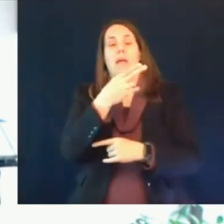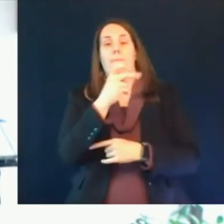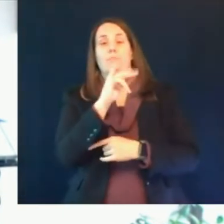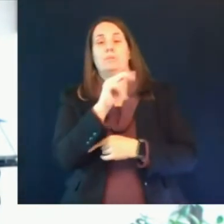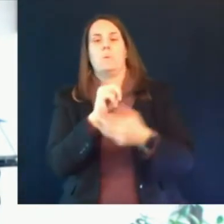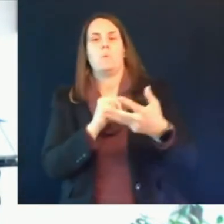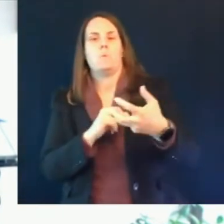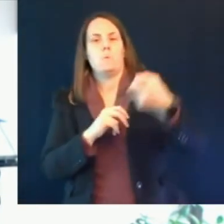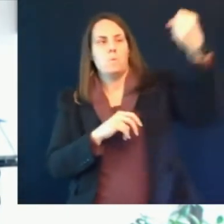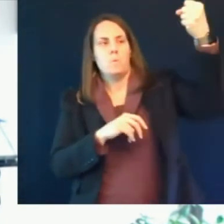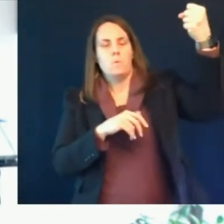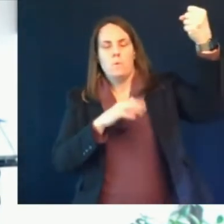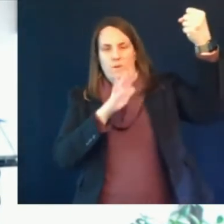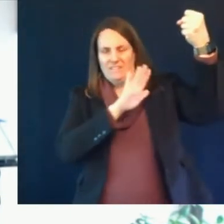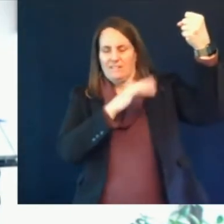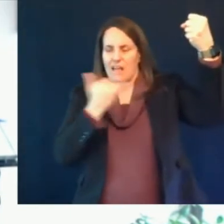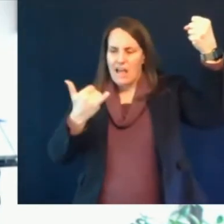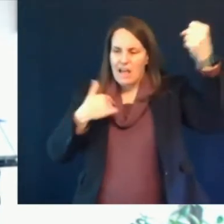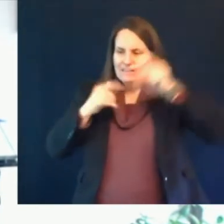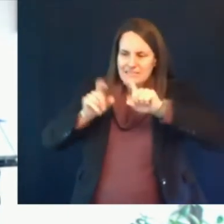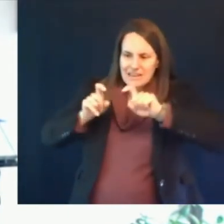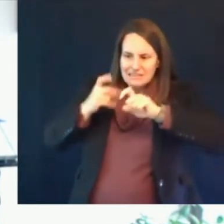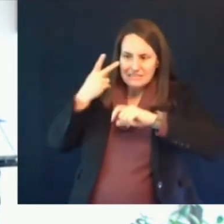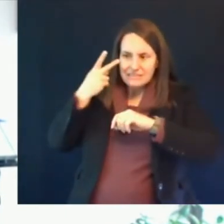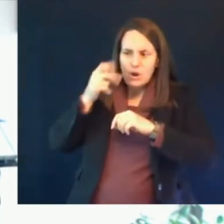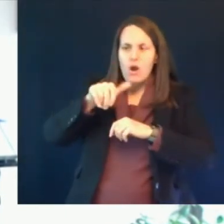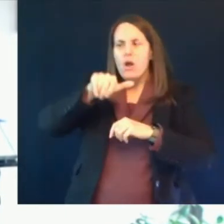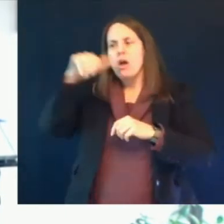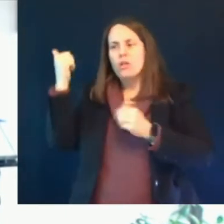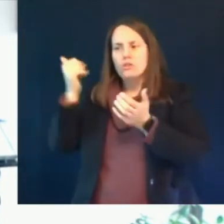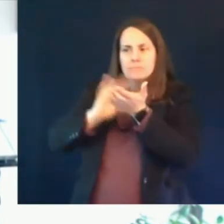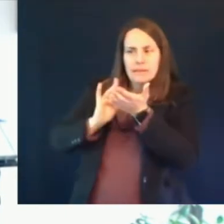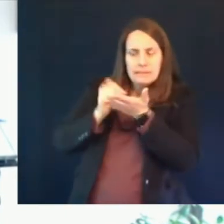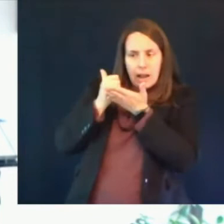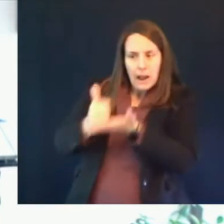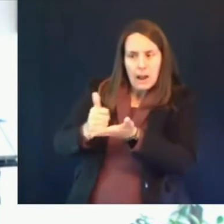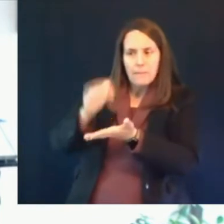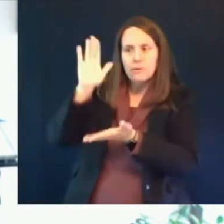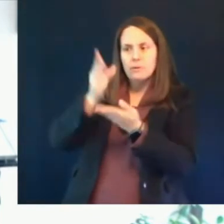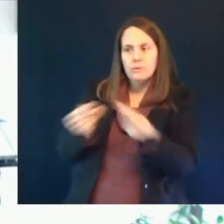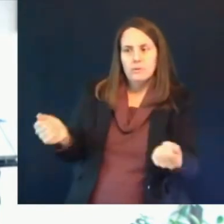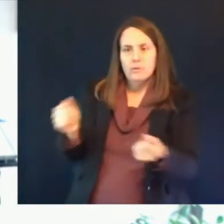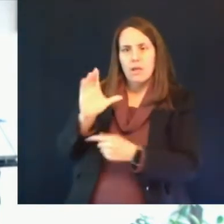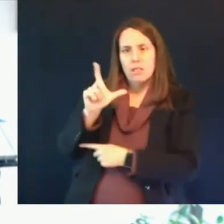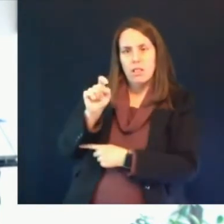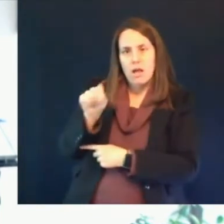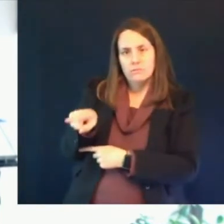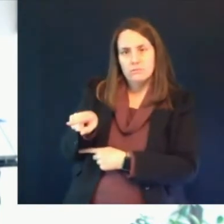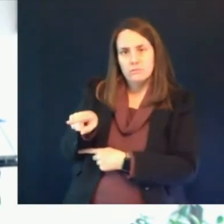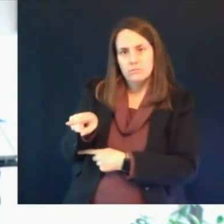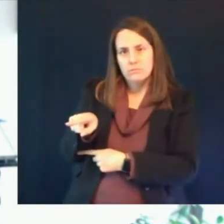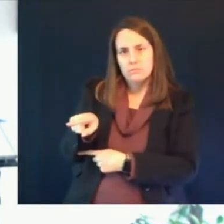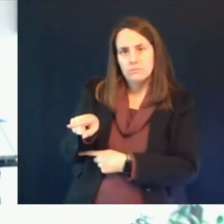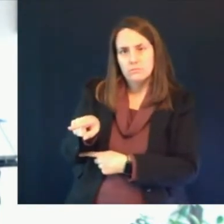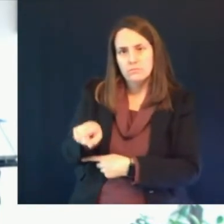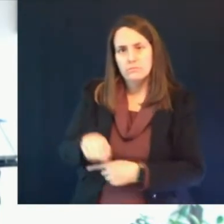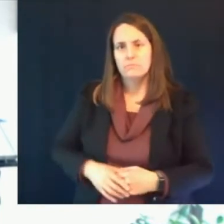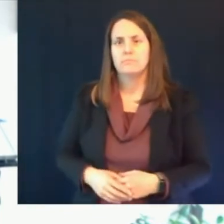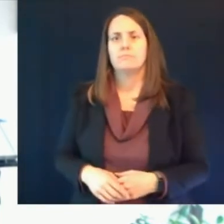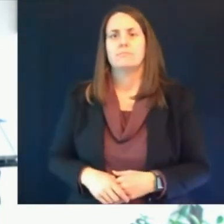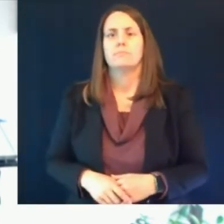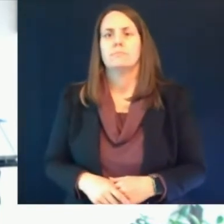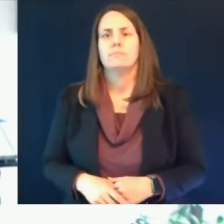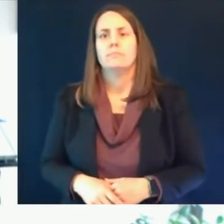this conversation although it's a little bit technical it's a little bit in the weeds it is not caused by heparin but because of the